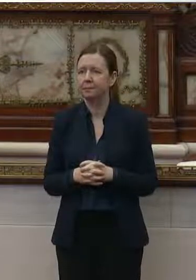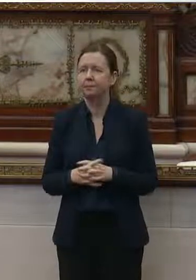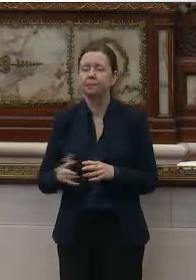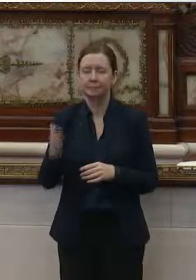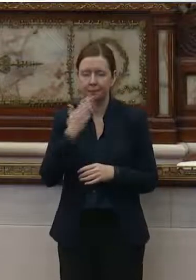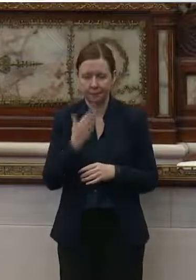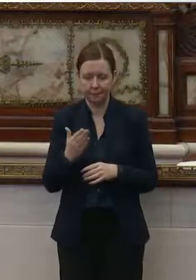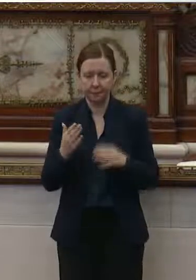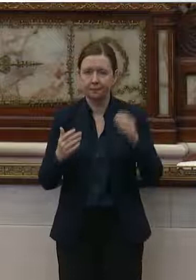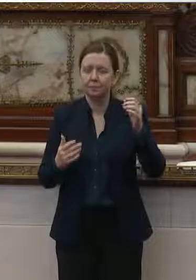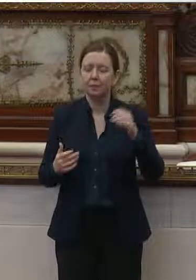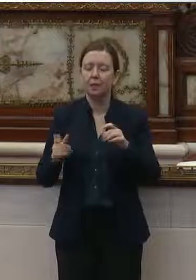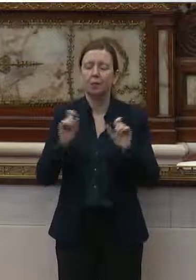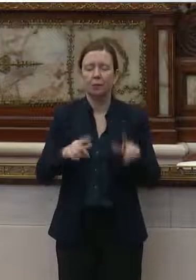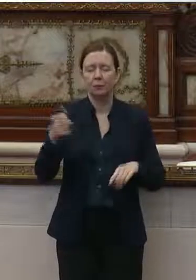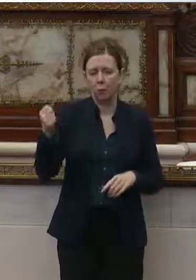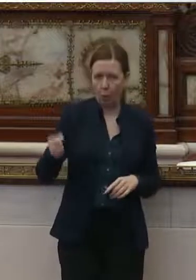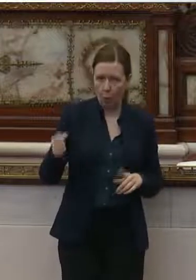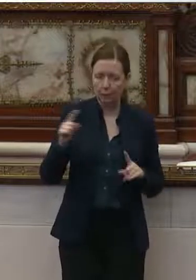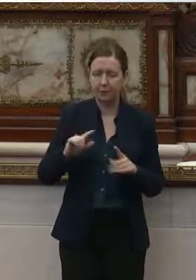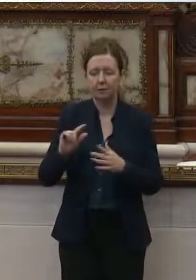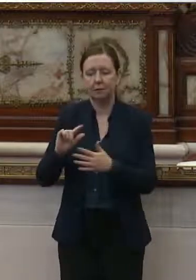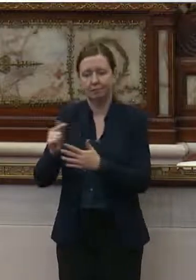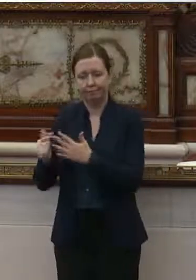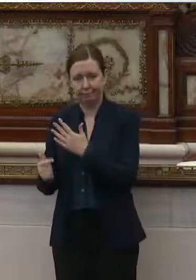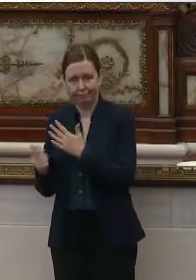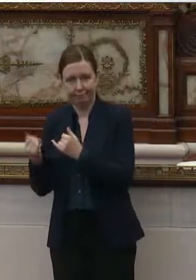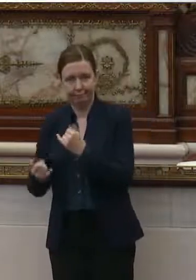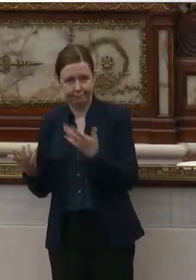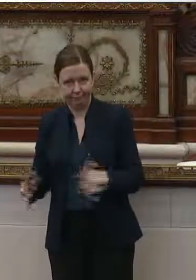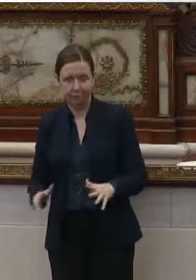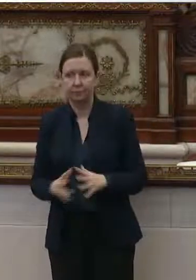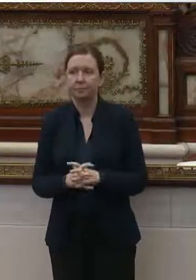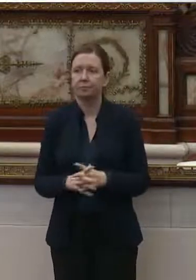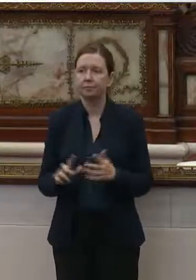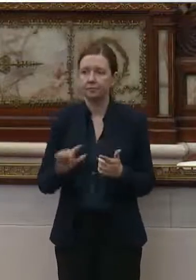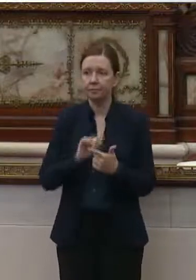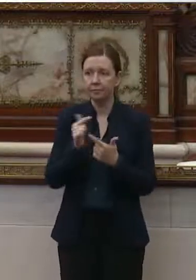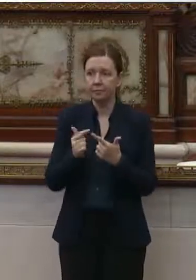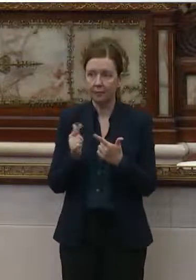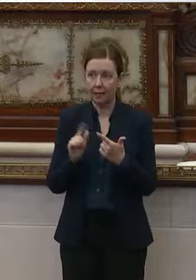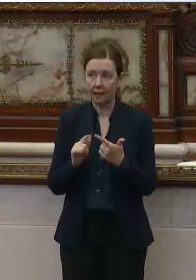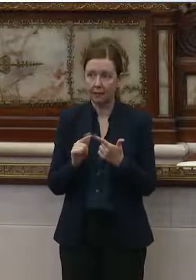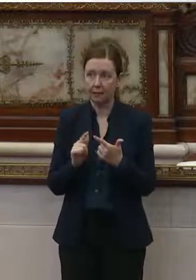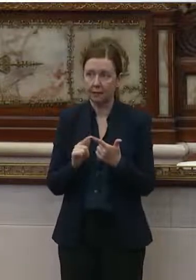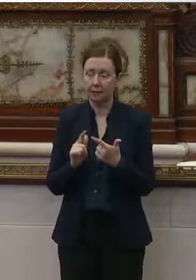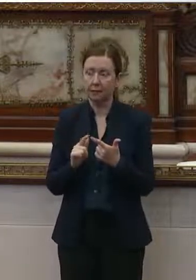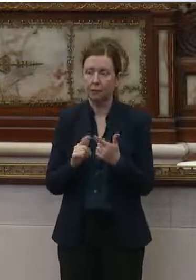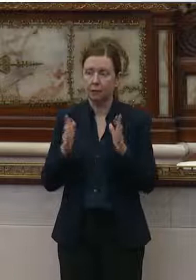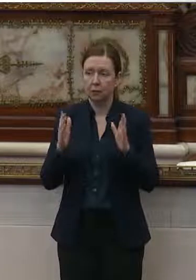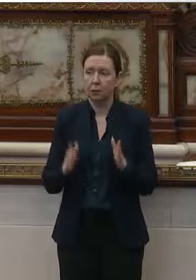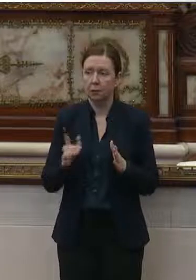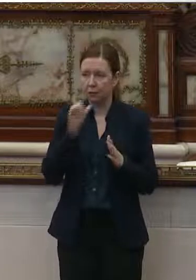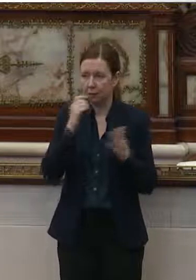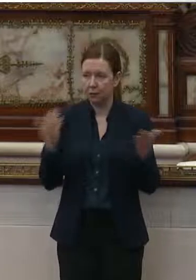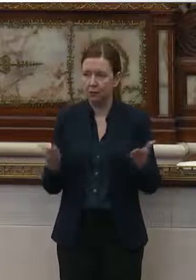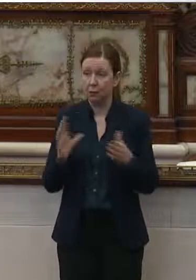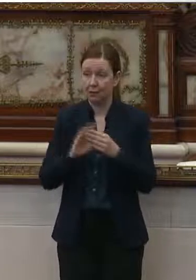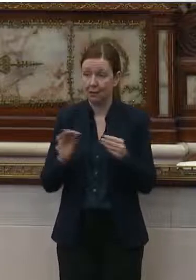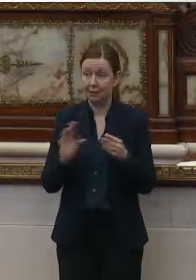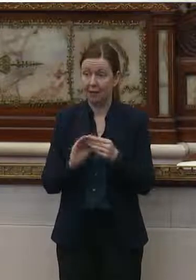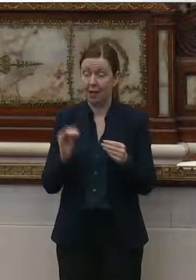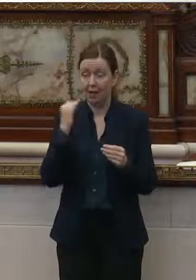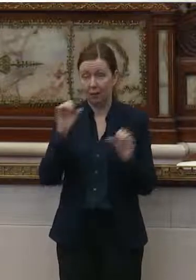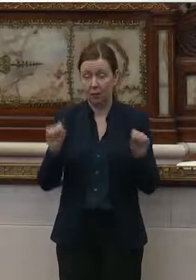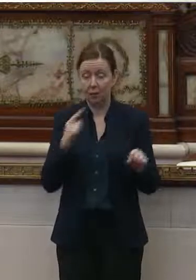Thank you. We're going to hold the questions until the end of the panel. Can we have our next person who is here to testify